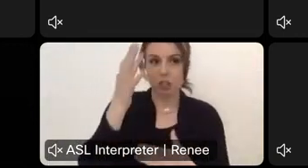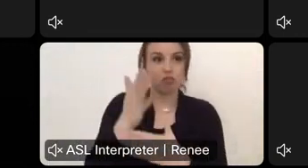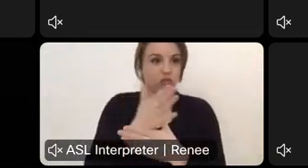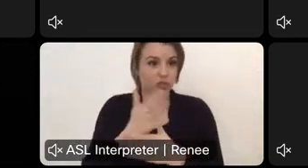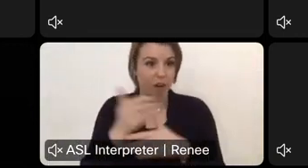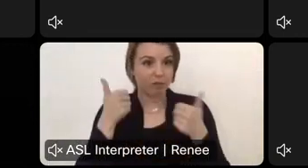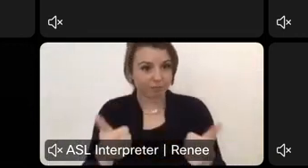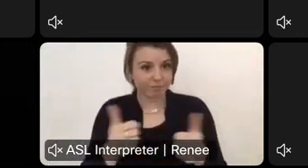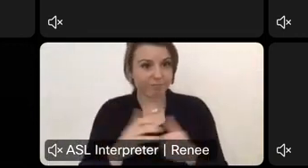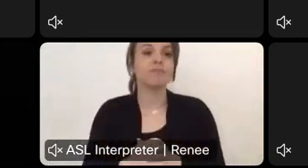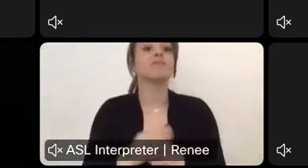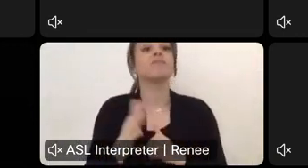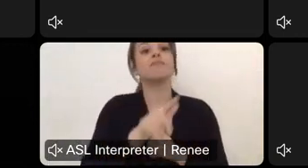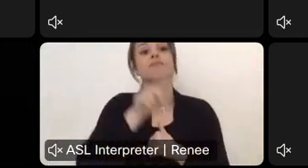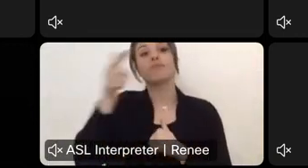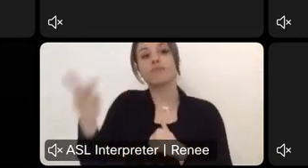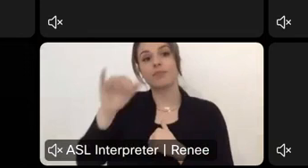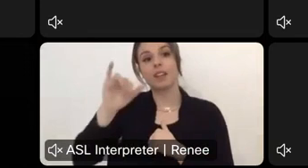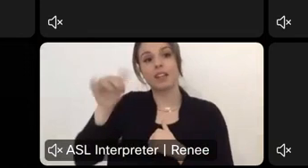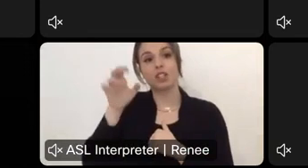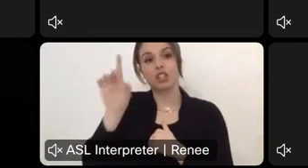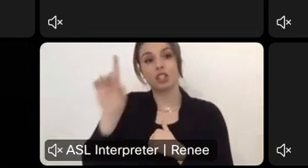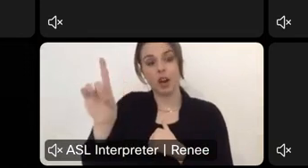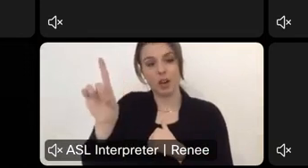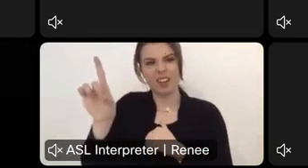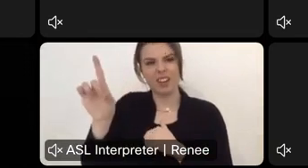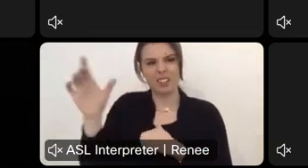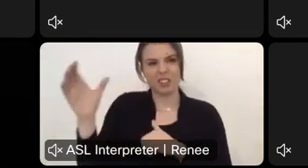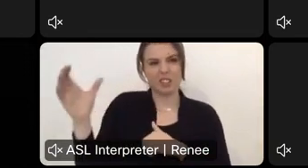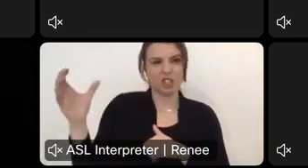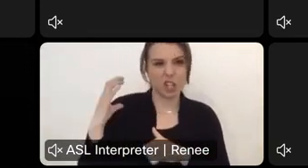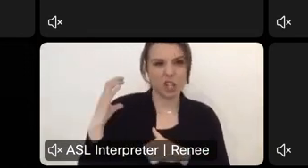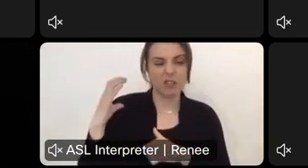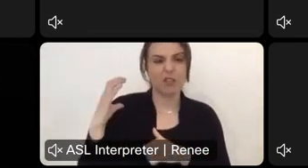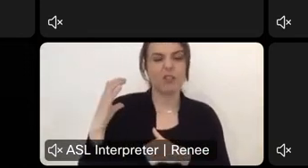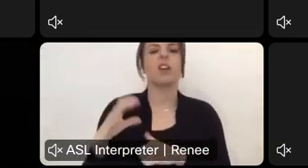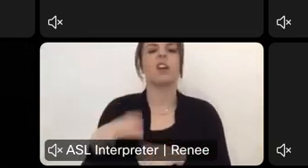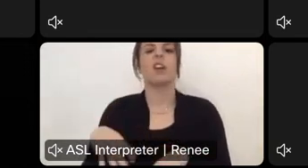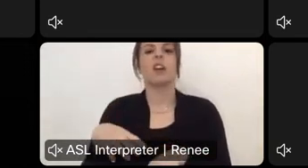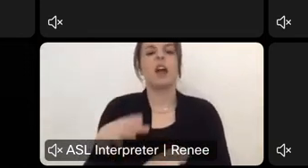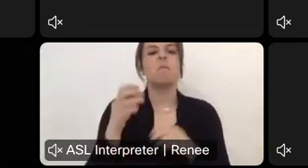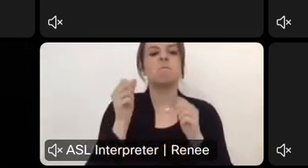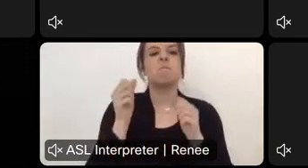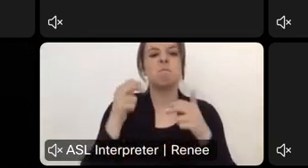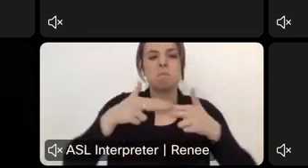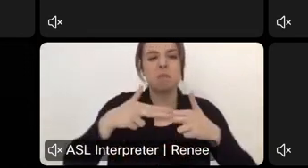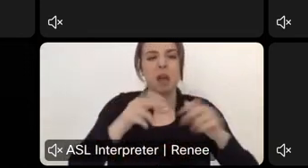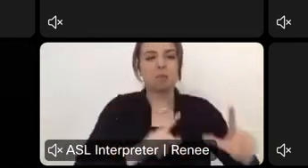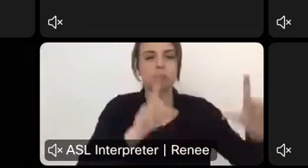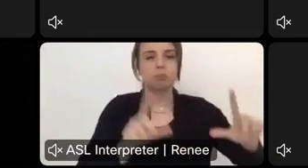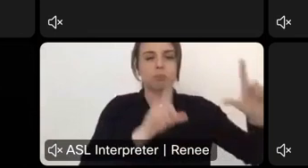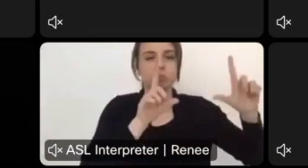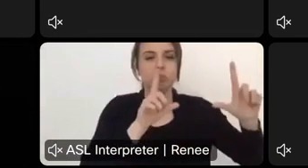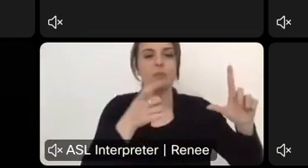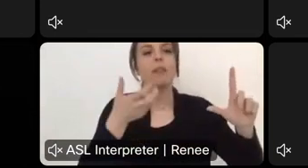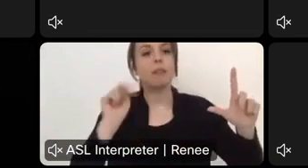our field operations bureau chief, Jared Langenegger. He's going to guide us through a multi-page presentation that will then eventually be opened up